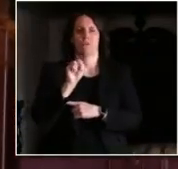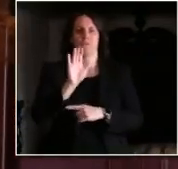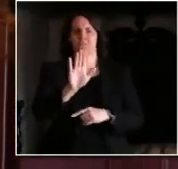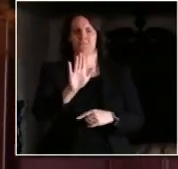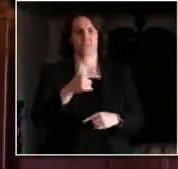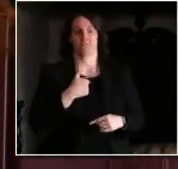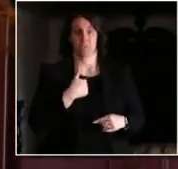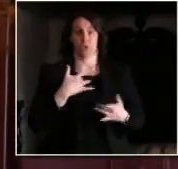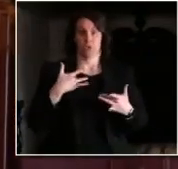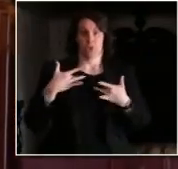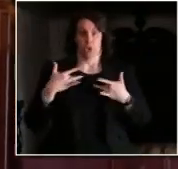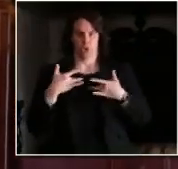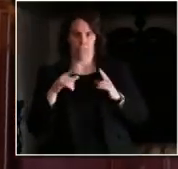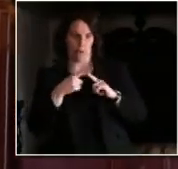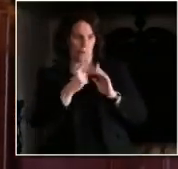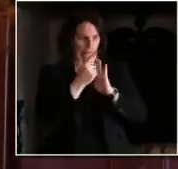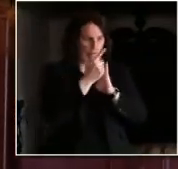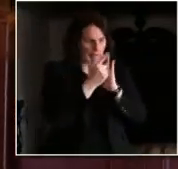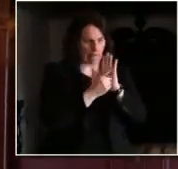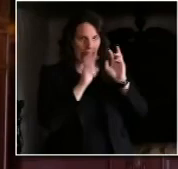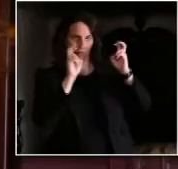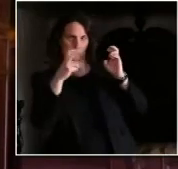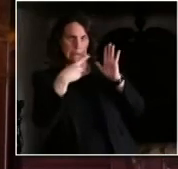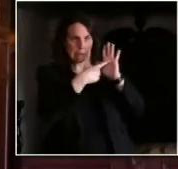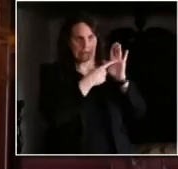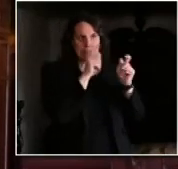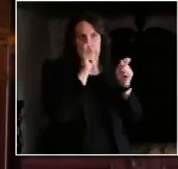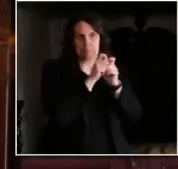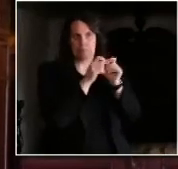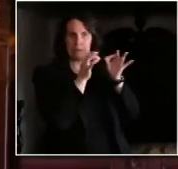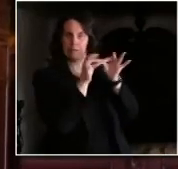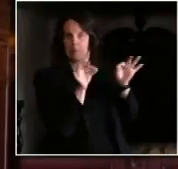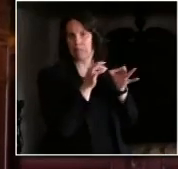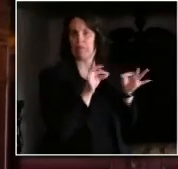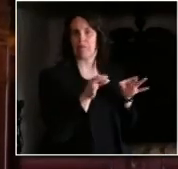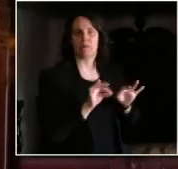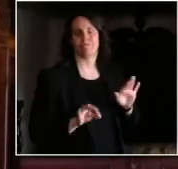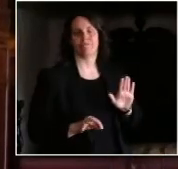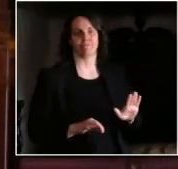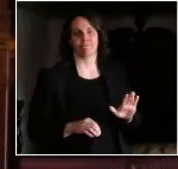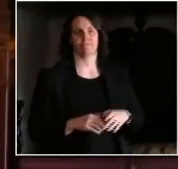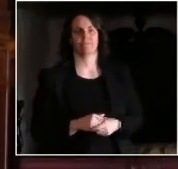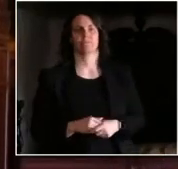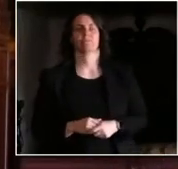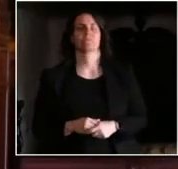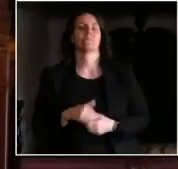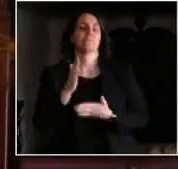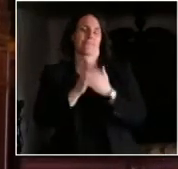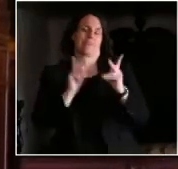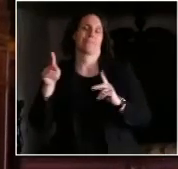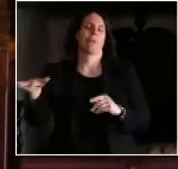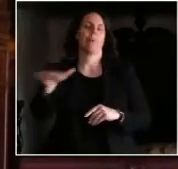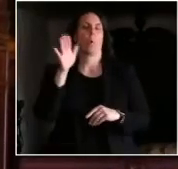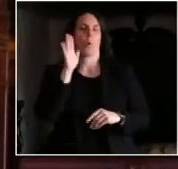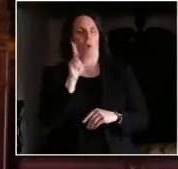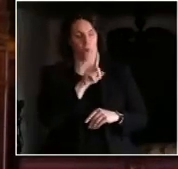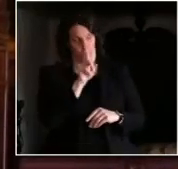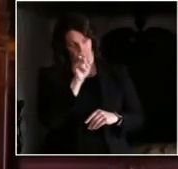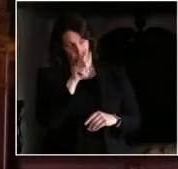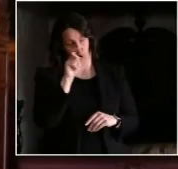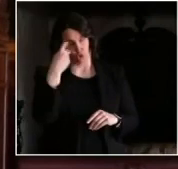you know, made some observations. But I think it's important when looking at the safer-at-home orders compared to